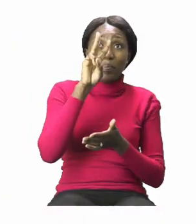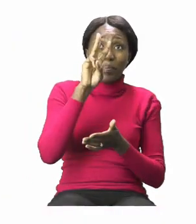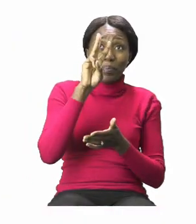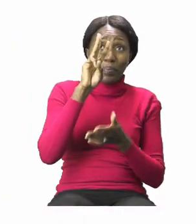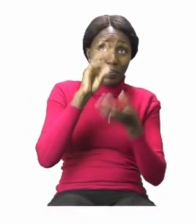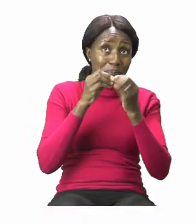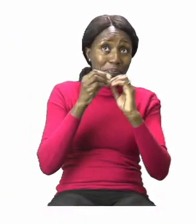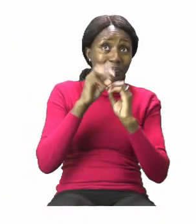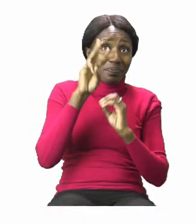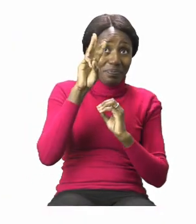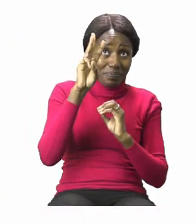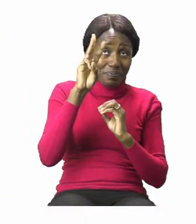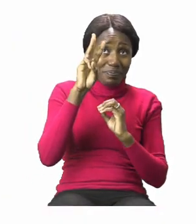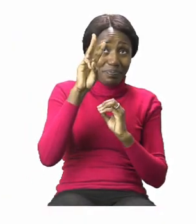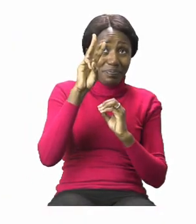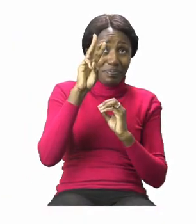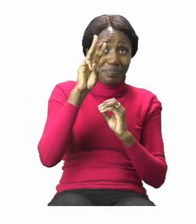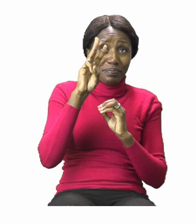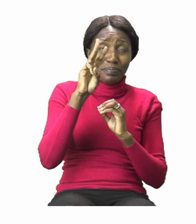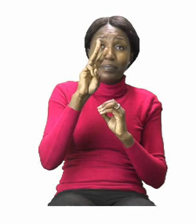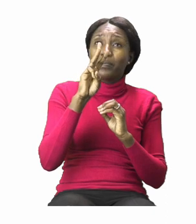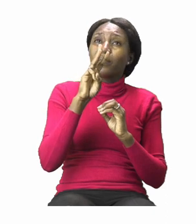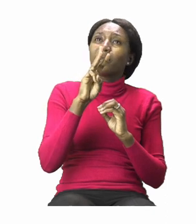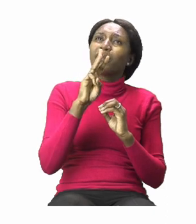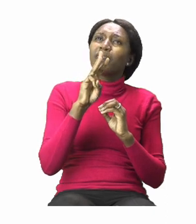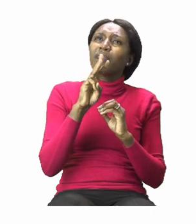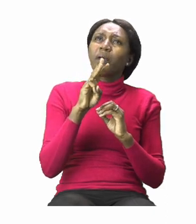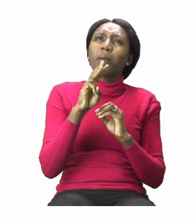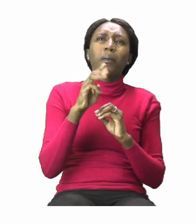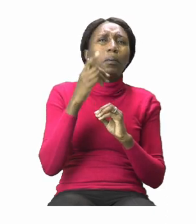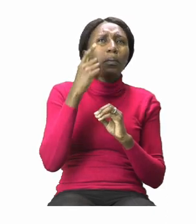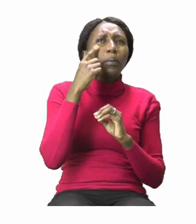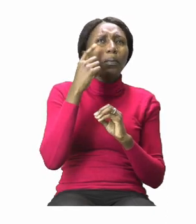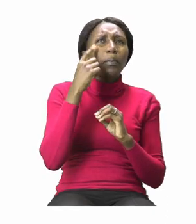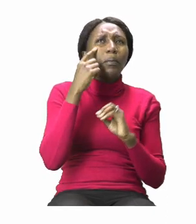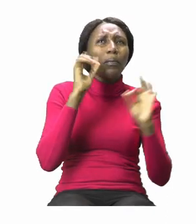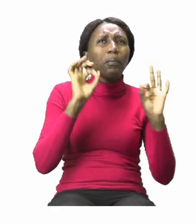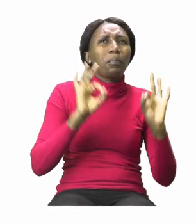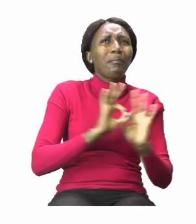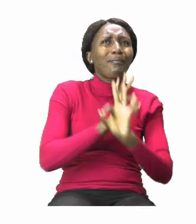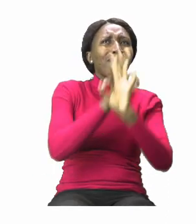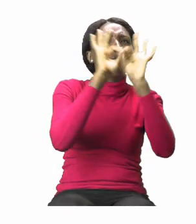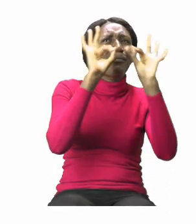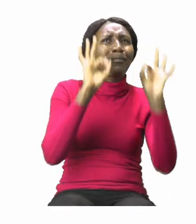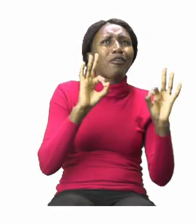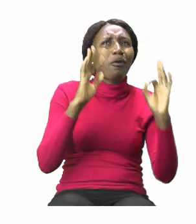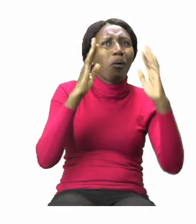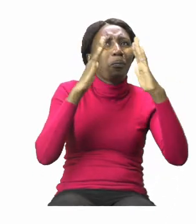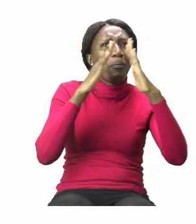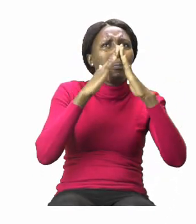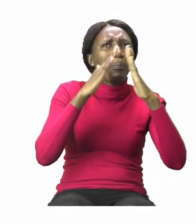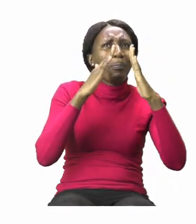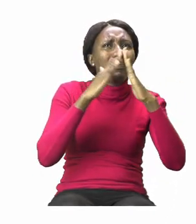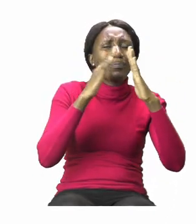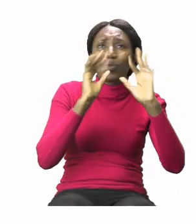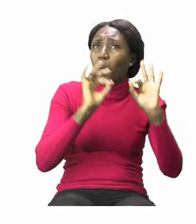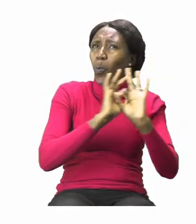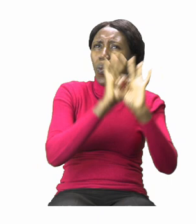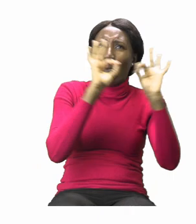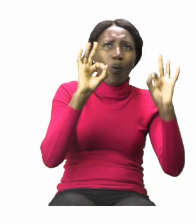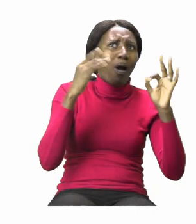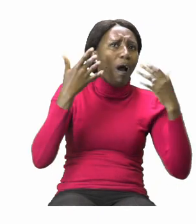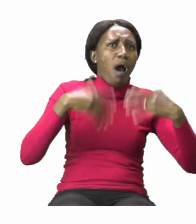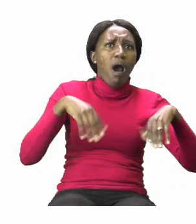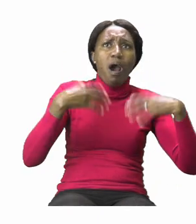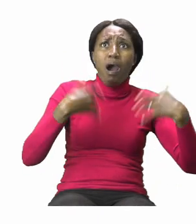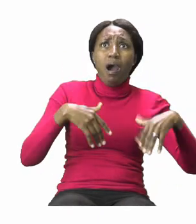On page three we can see that there is a beautiful house. Just look at it. Wow.